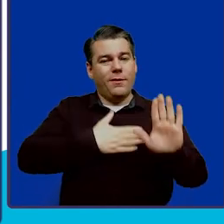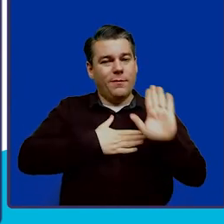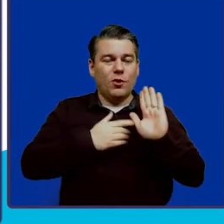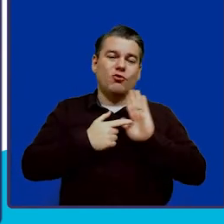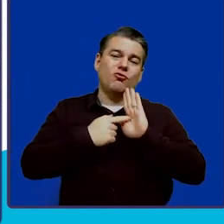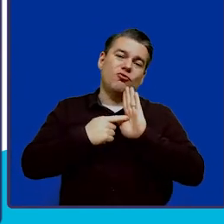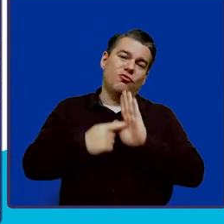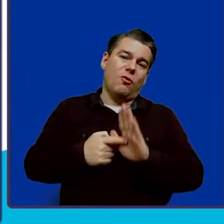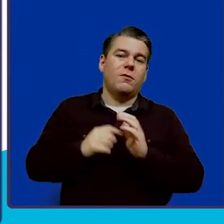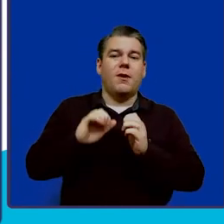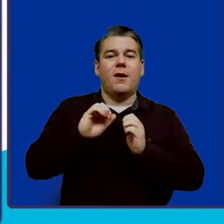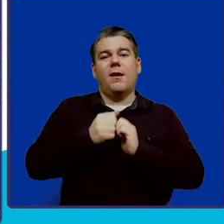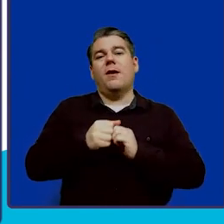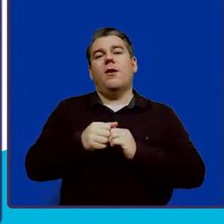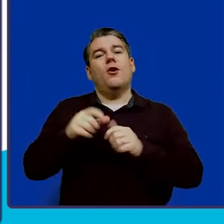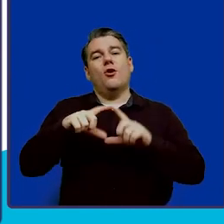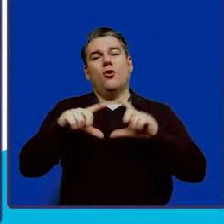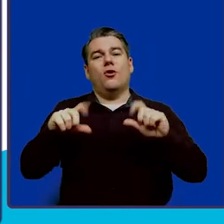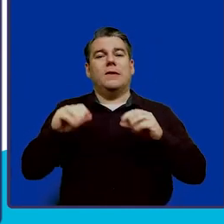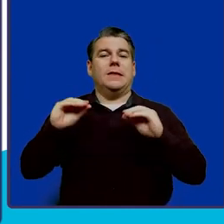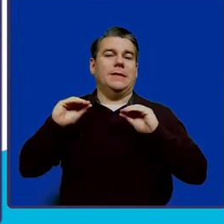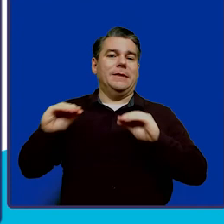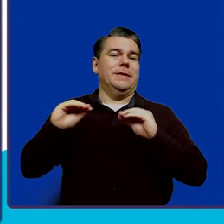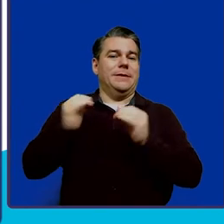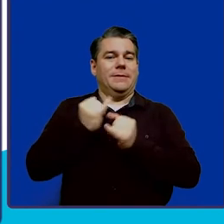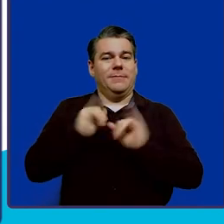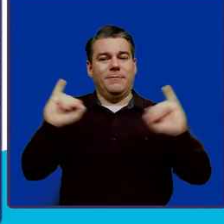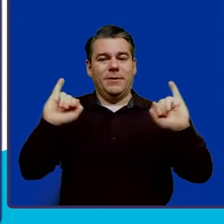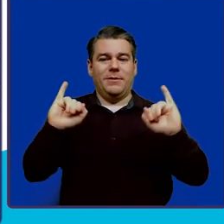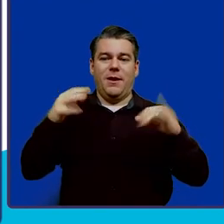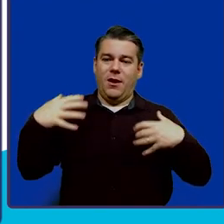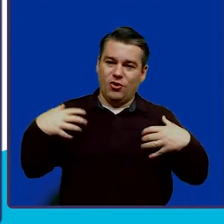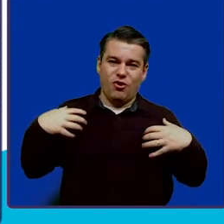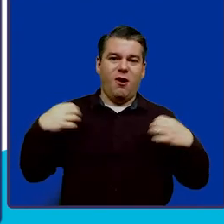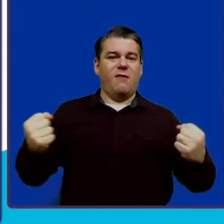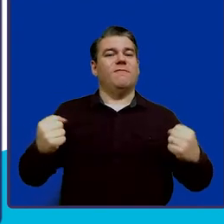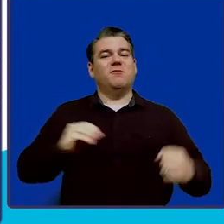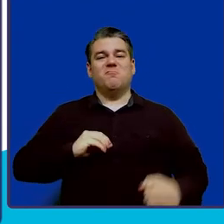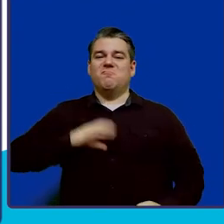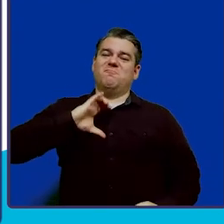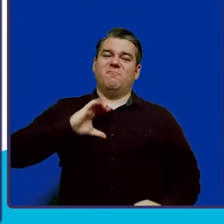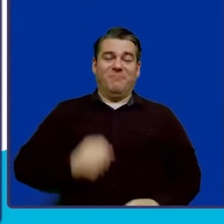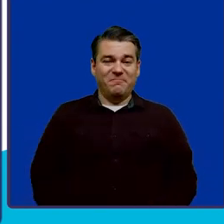demonstrates how the cards teach independence and also confidence and self-esteem.